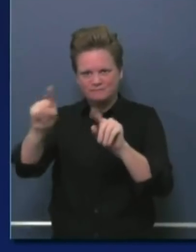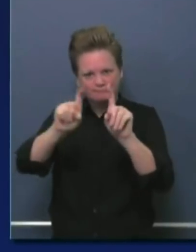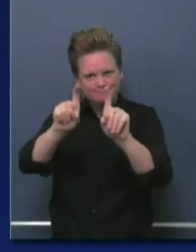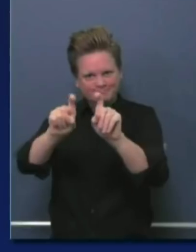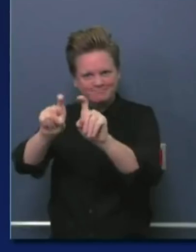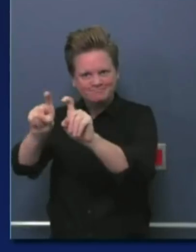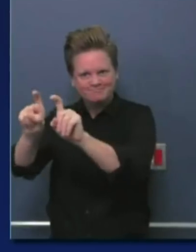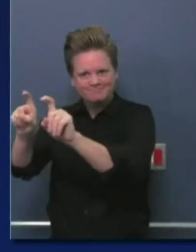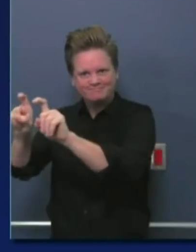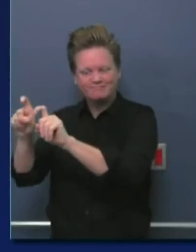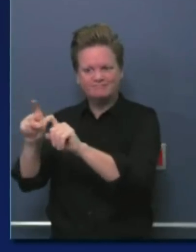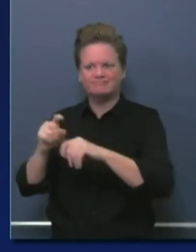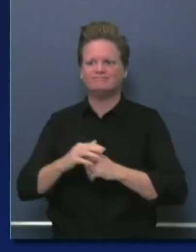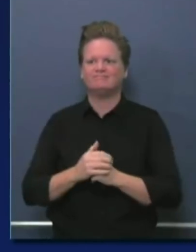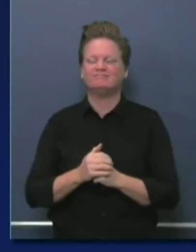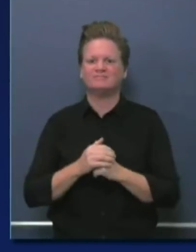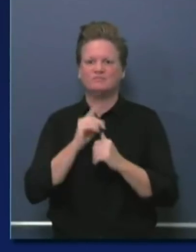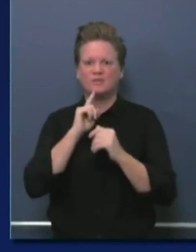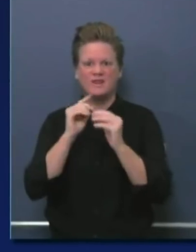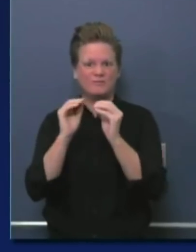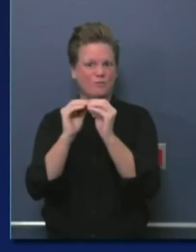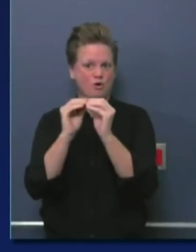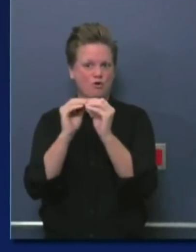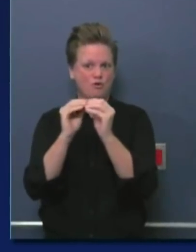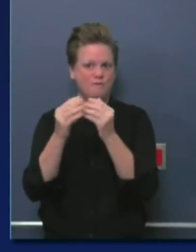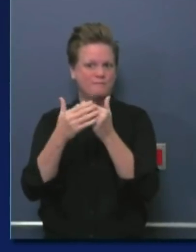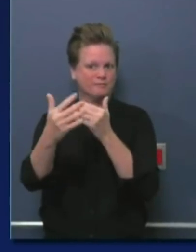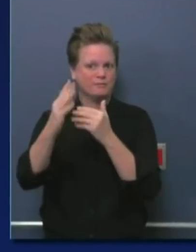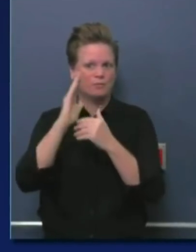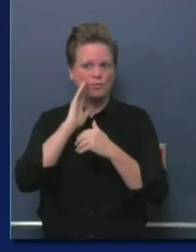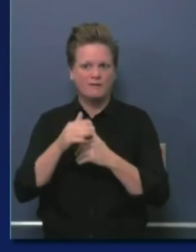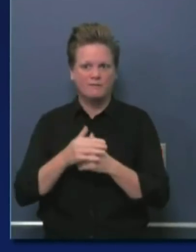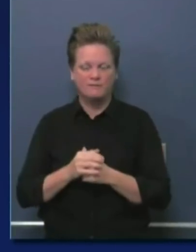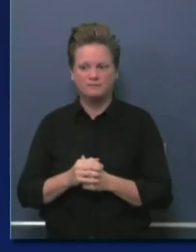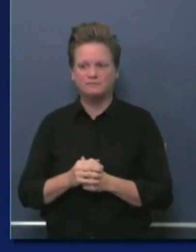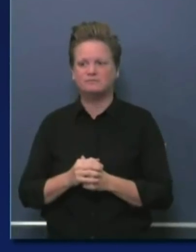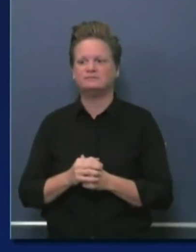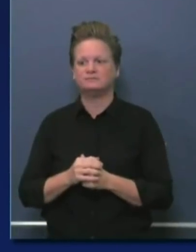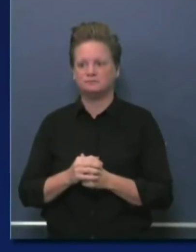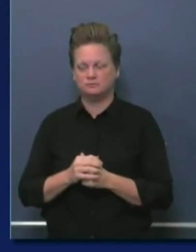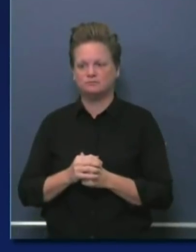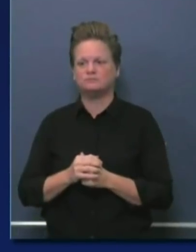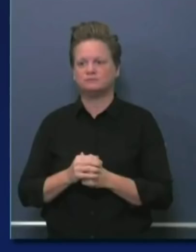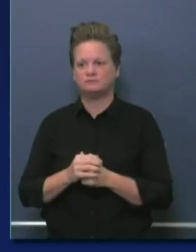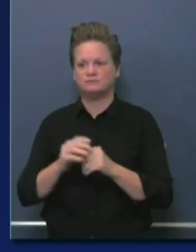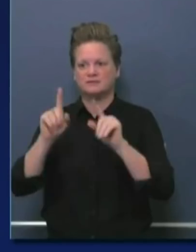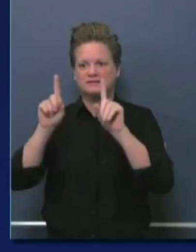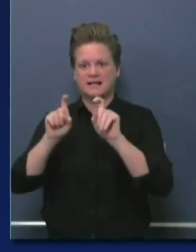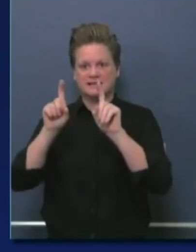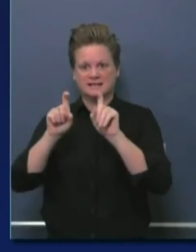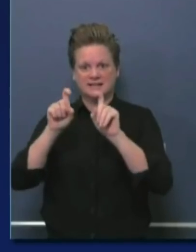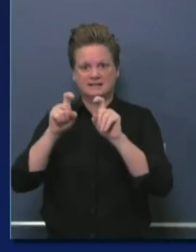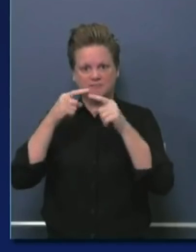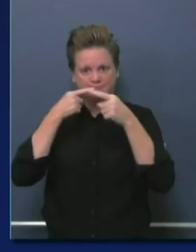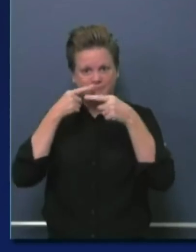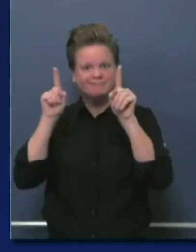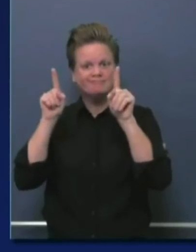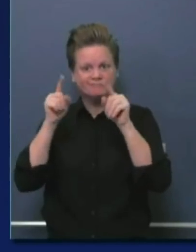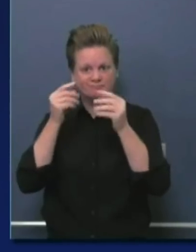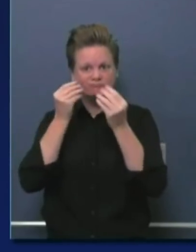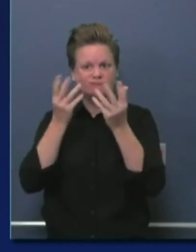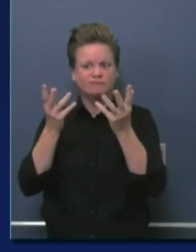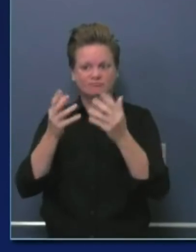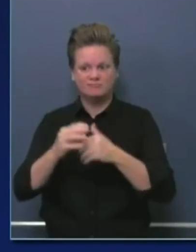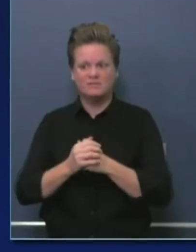our testing task force has been very, very successful, particularly in not only addressing the needs in the